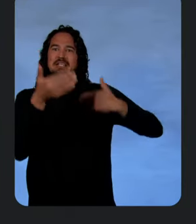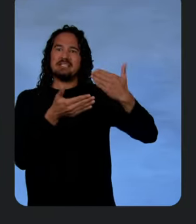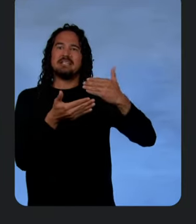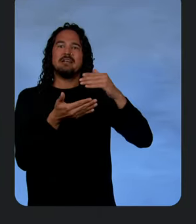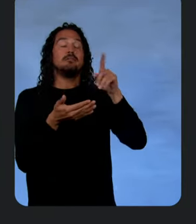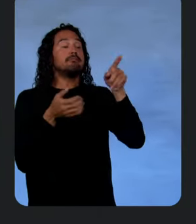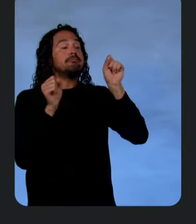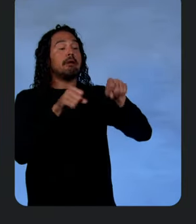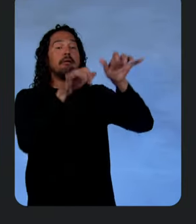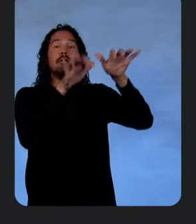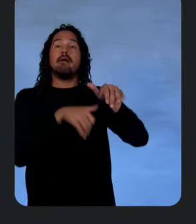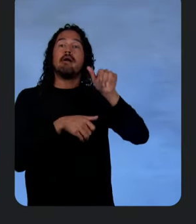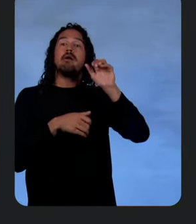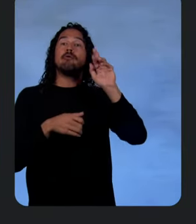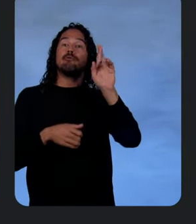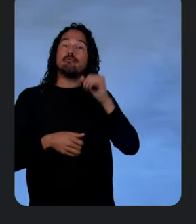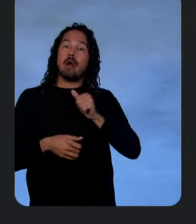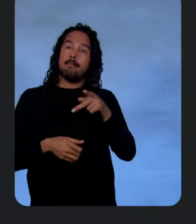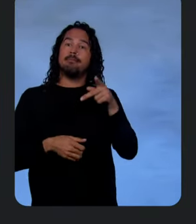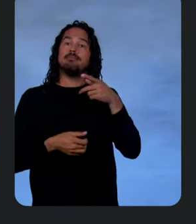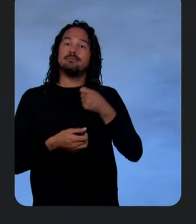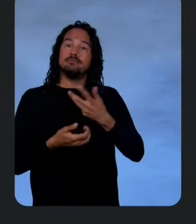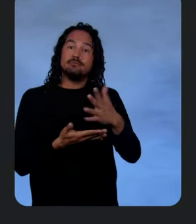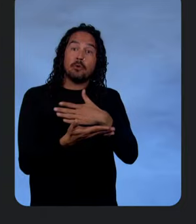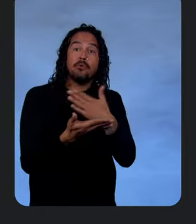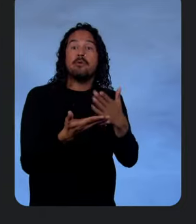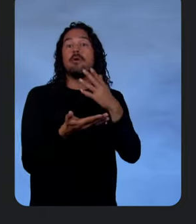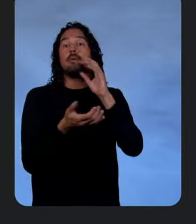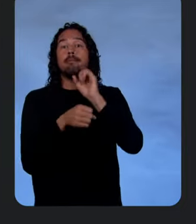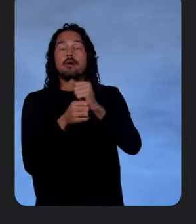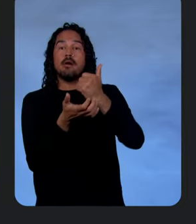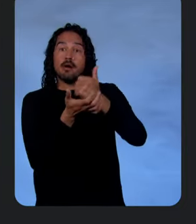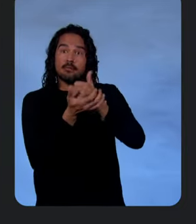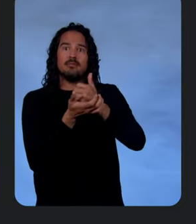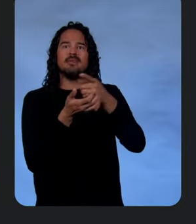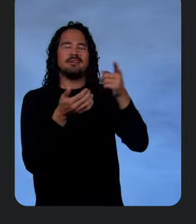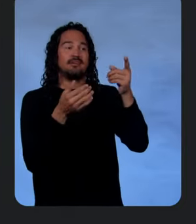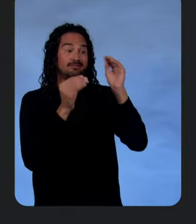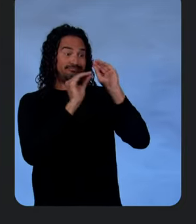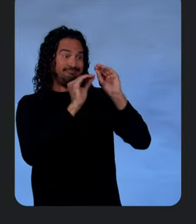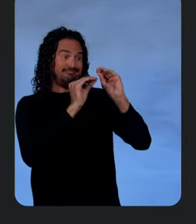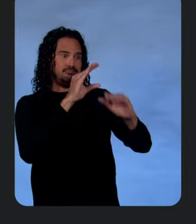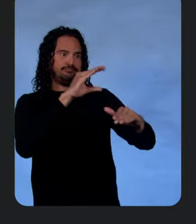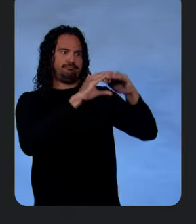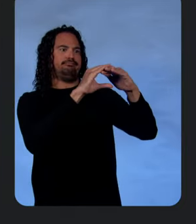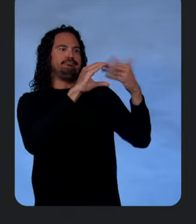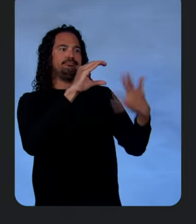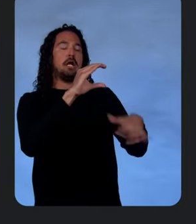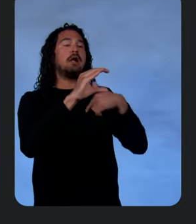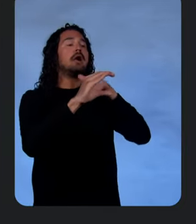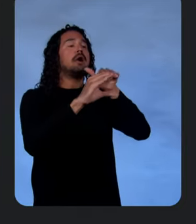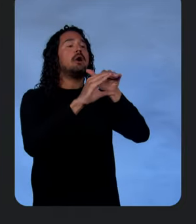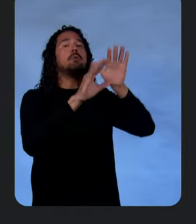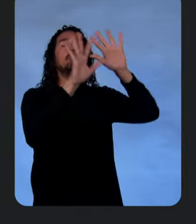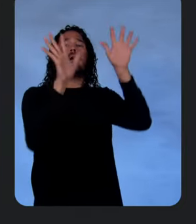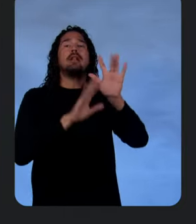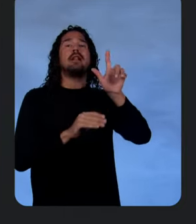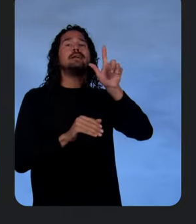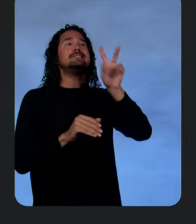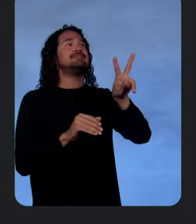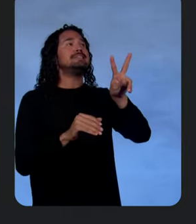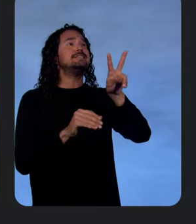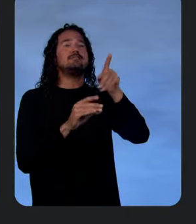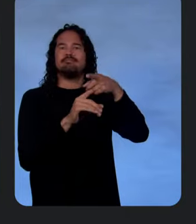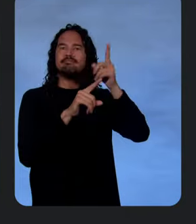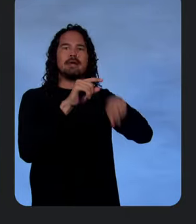with homework. But the models were only as smart as the information they were trained on. So, they couldn't answer real-time questions like, what's the